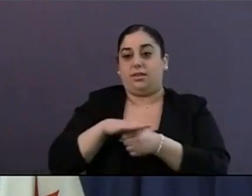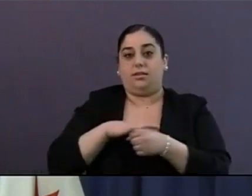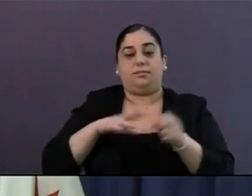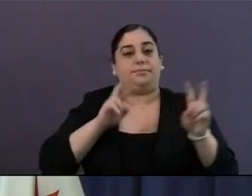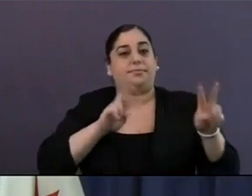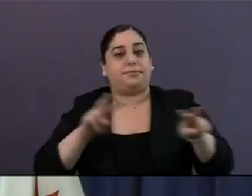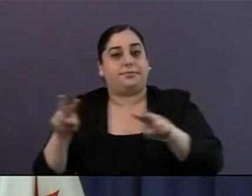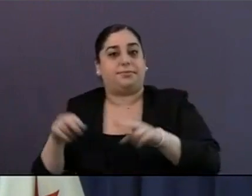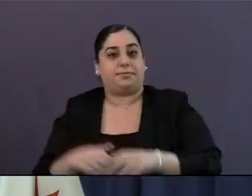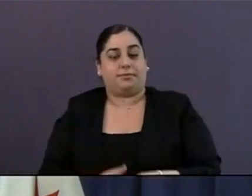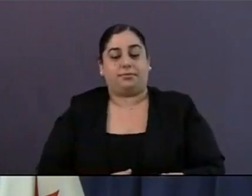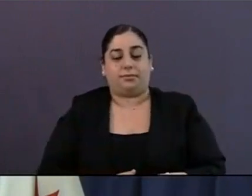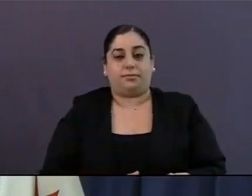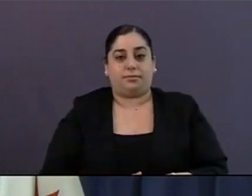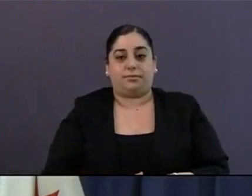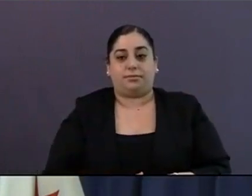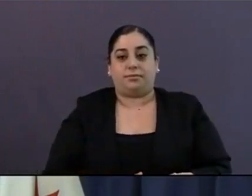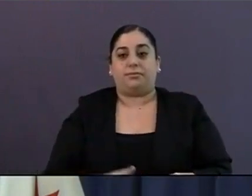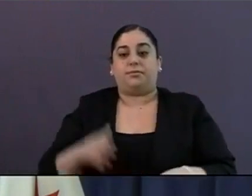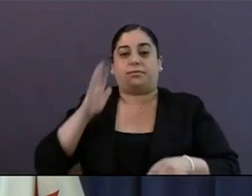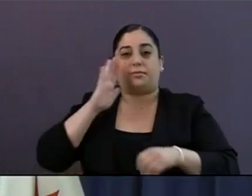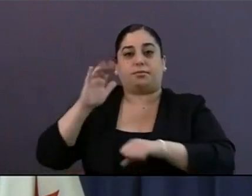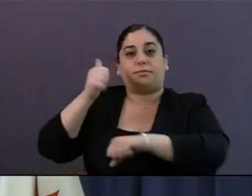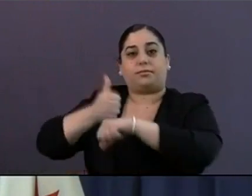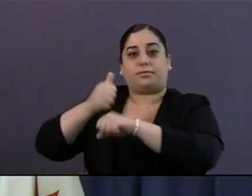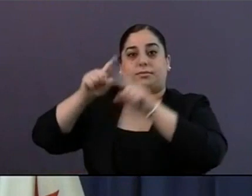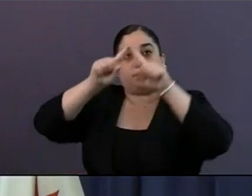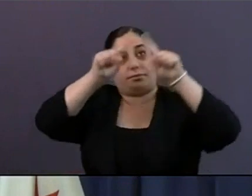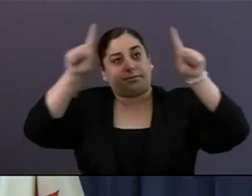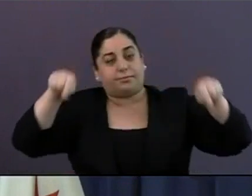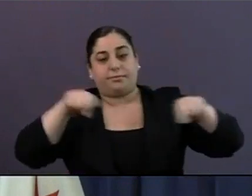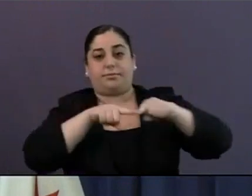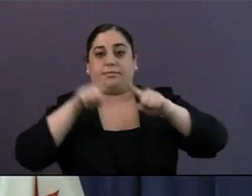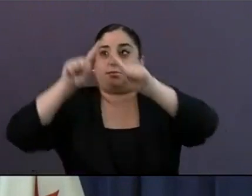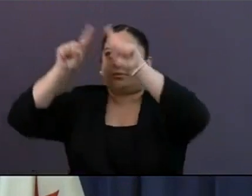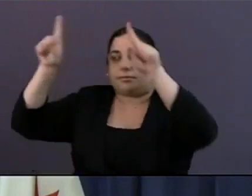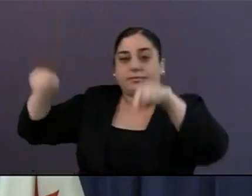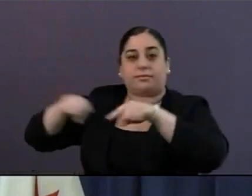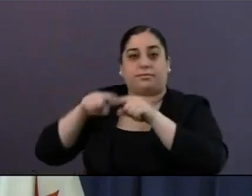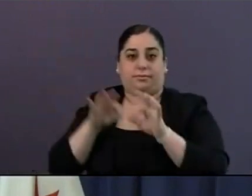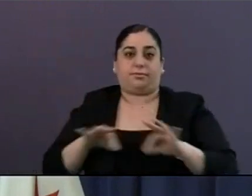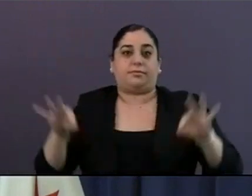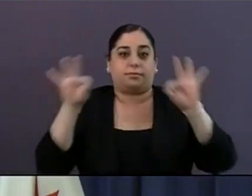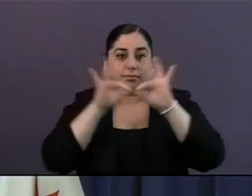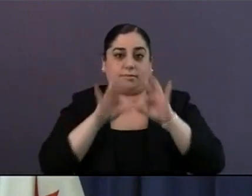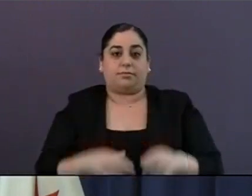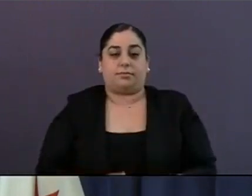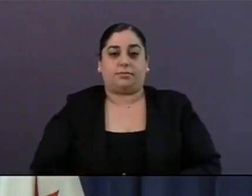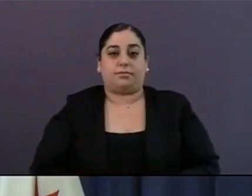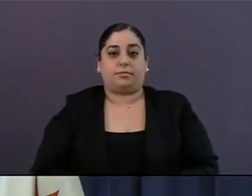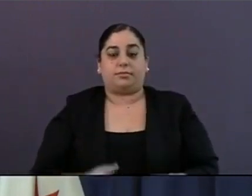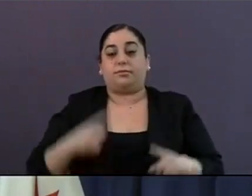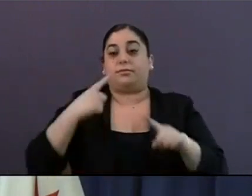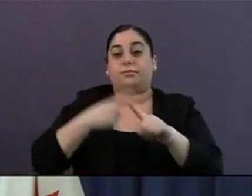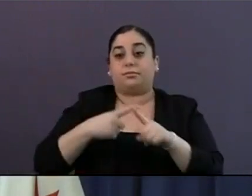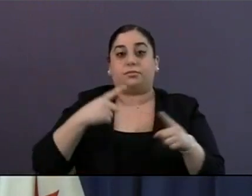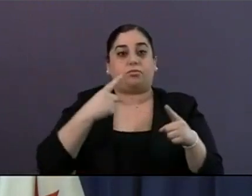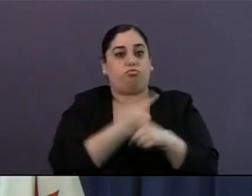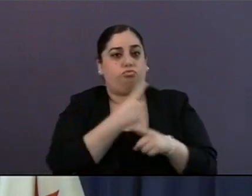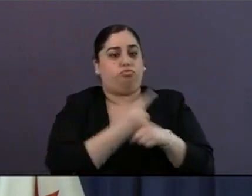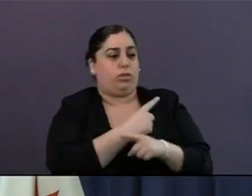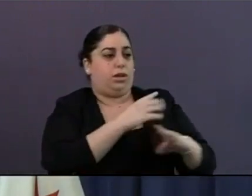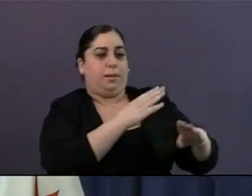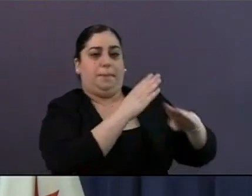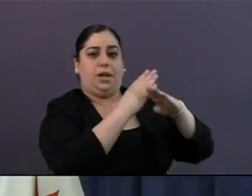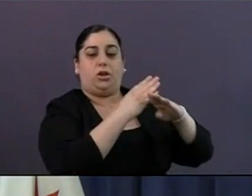Materials for the additional signage and barricades are already on their way. We hope to have more installed and open these Slow Streets throughout the month of